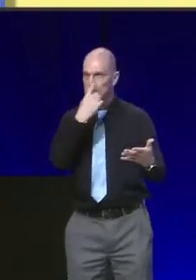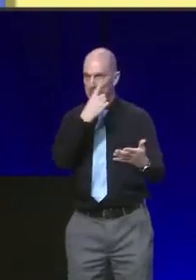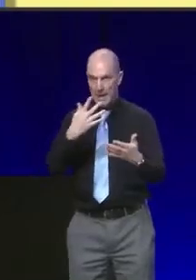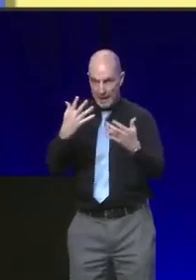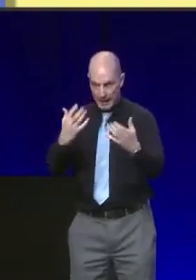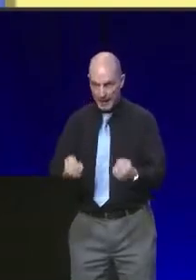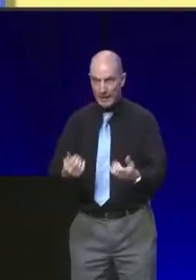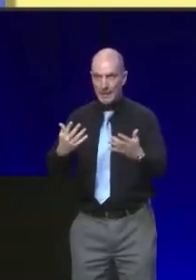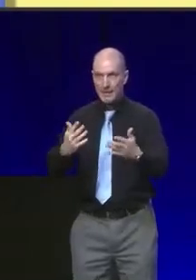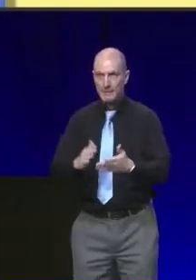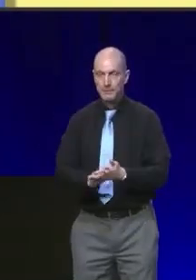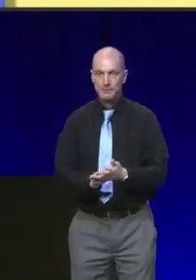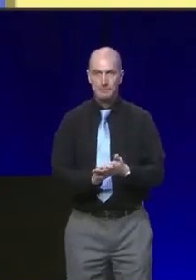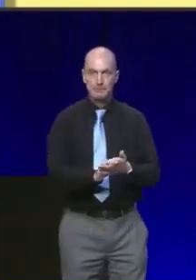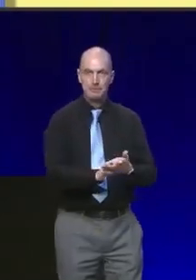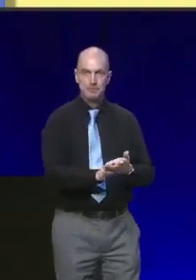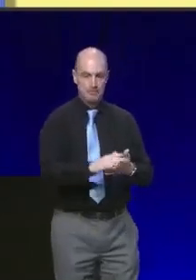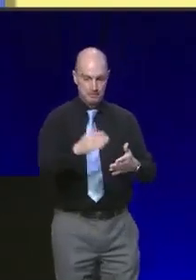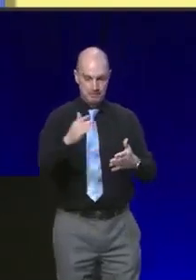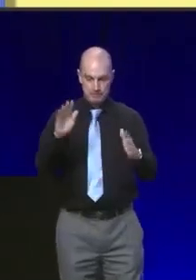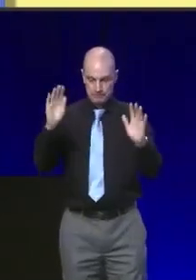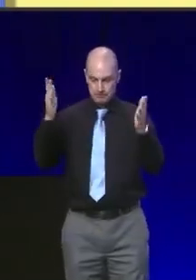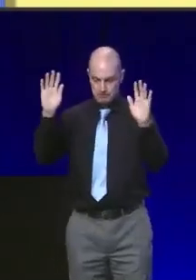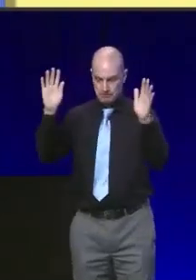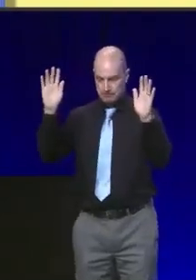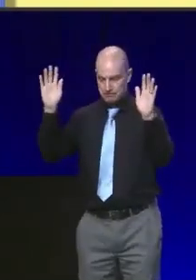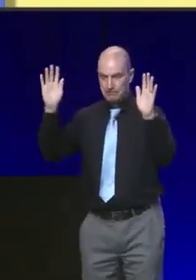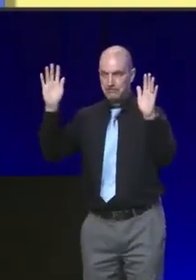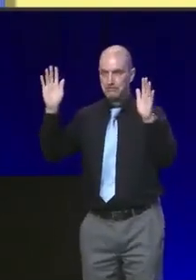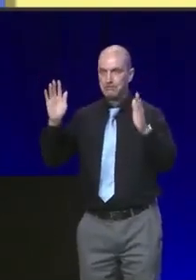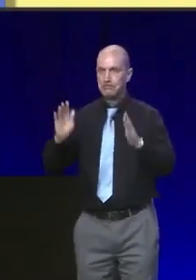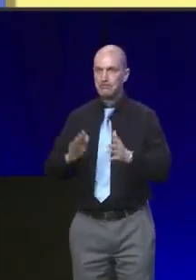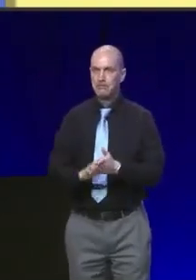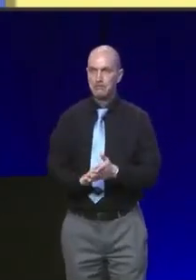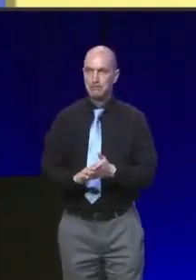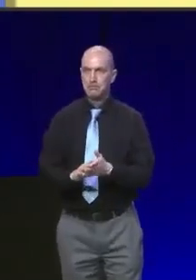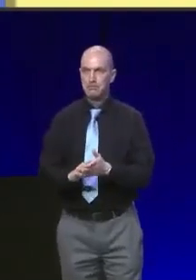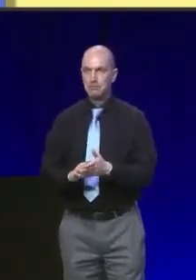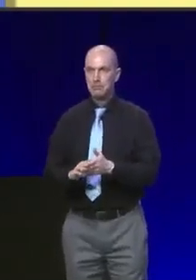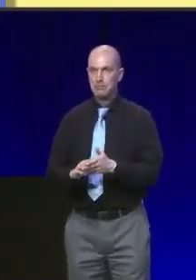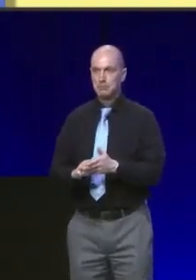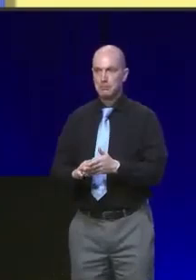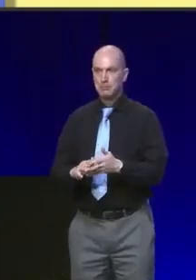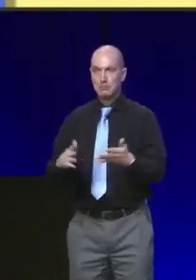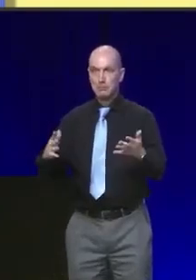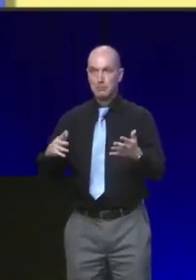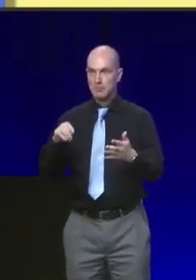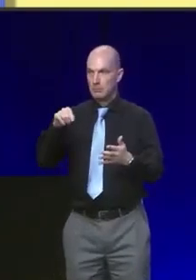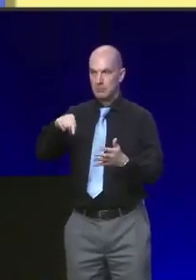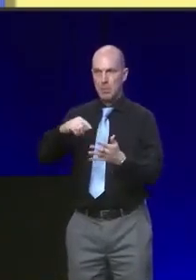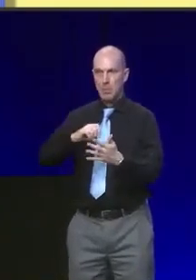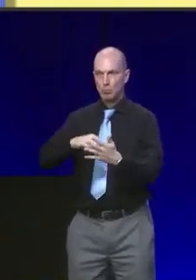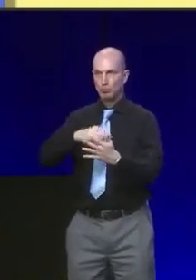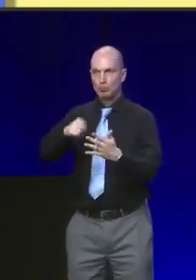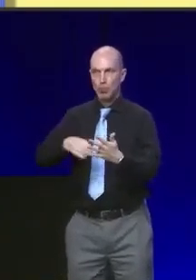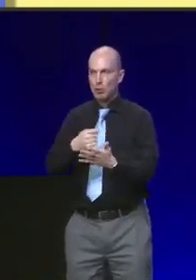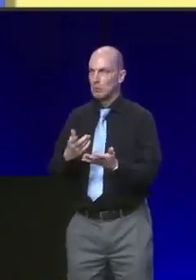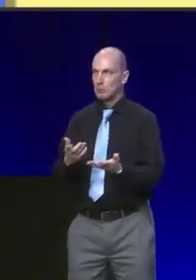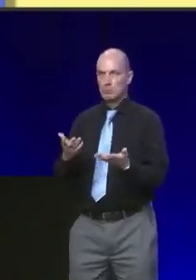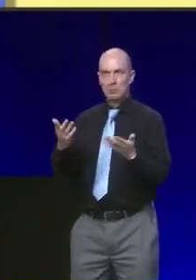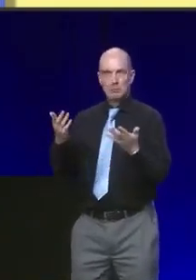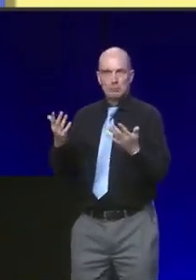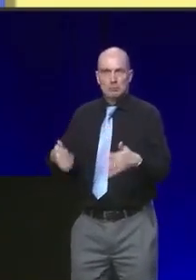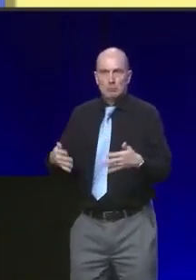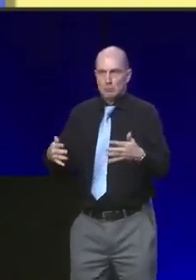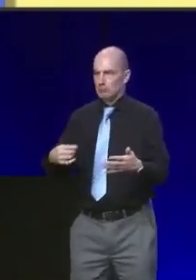These projects are symbolic